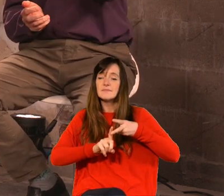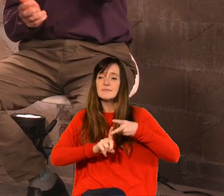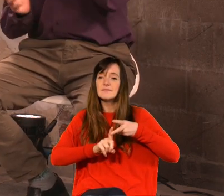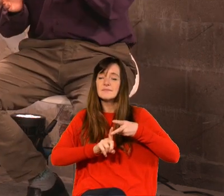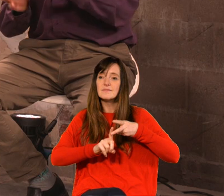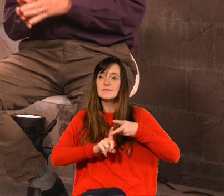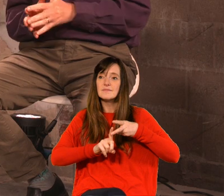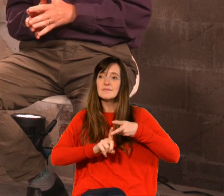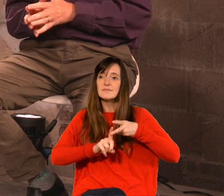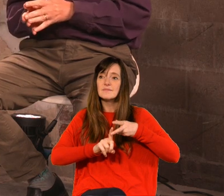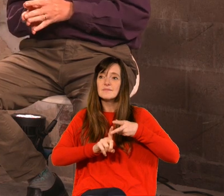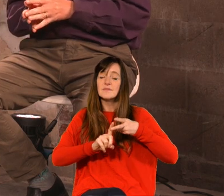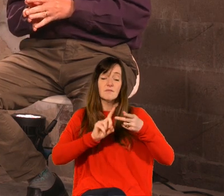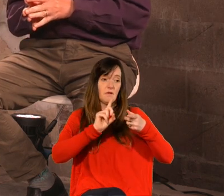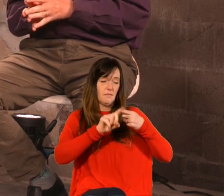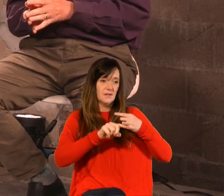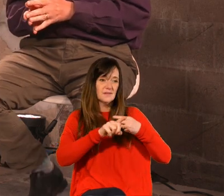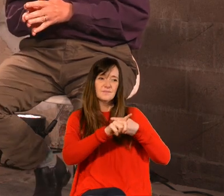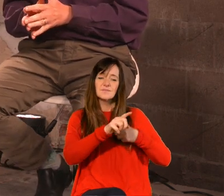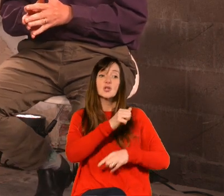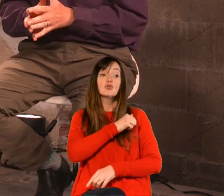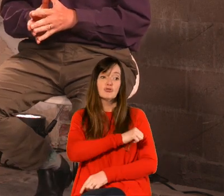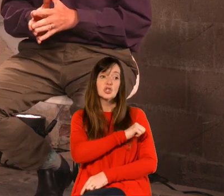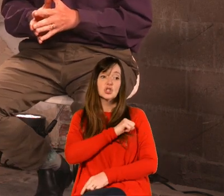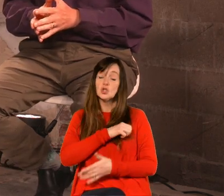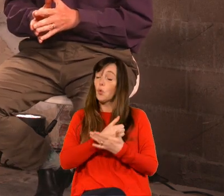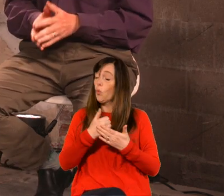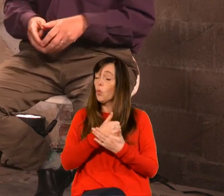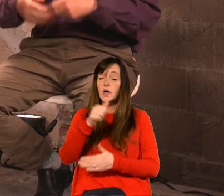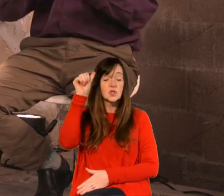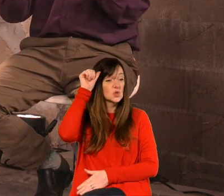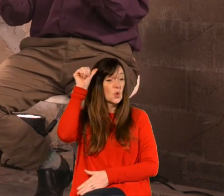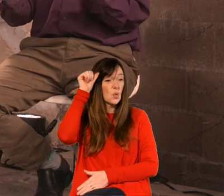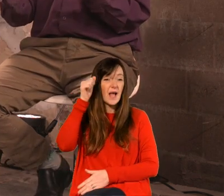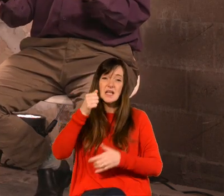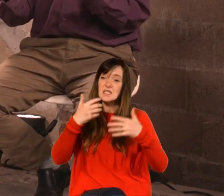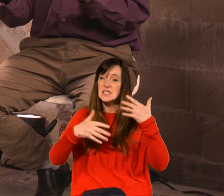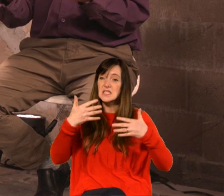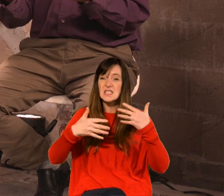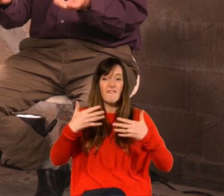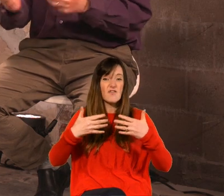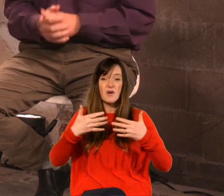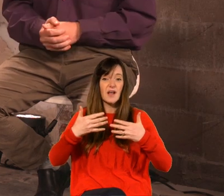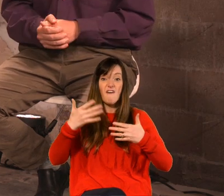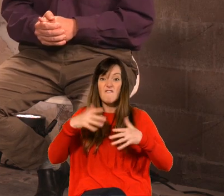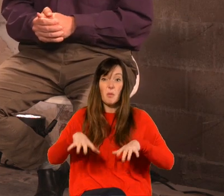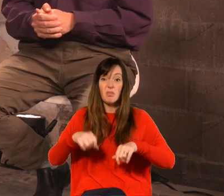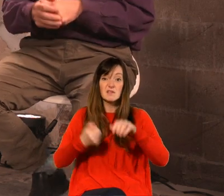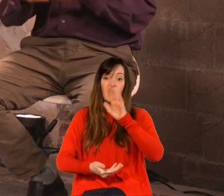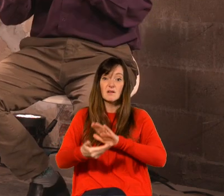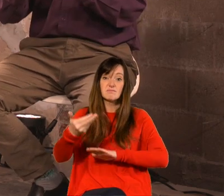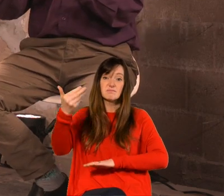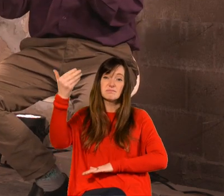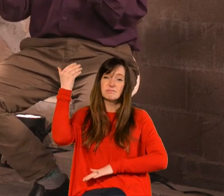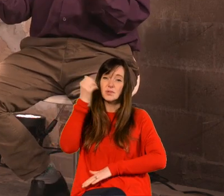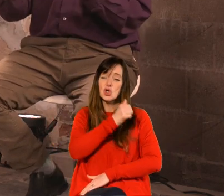helena is to say look look christians have always been aware that we live in a world where the suffering there was suffering when the early church got going uh christians